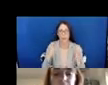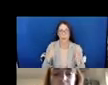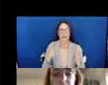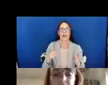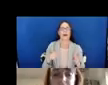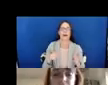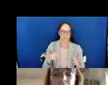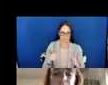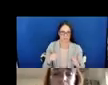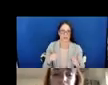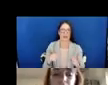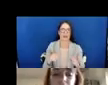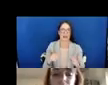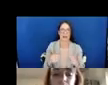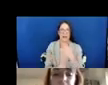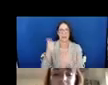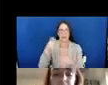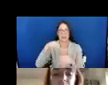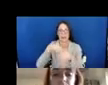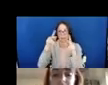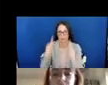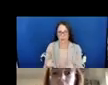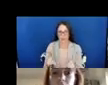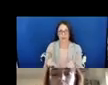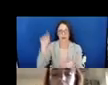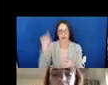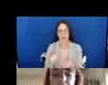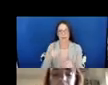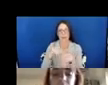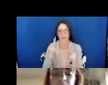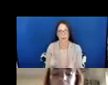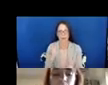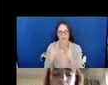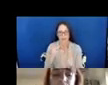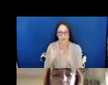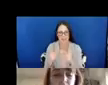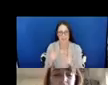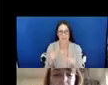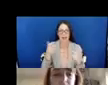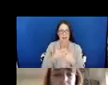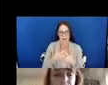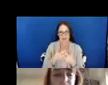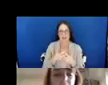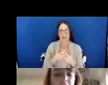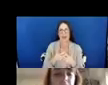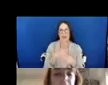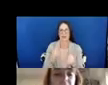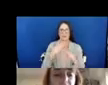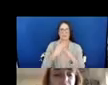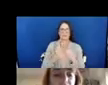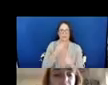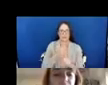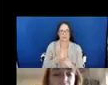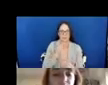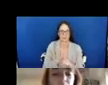-person visits to preserve resources and protect vulnerable persons from exposure to the virus. The